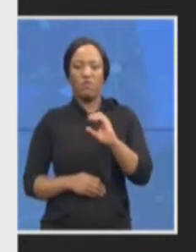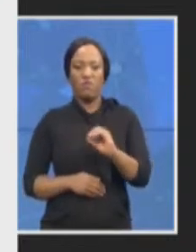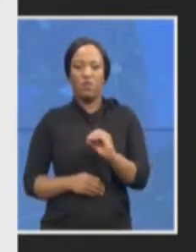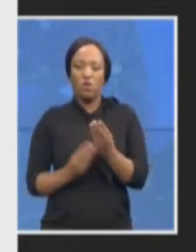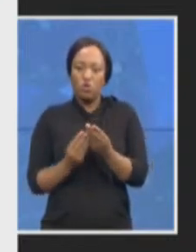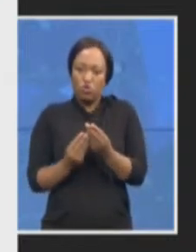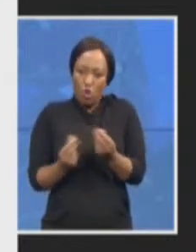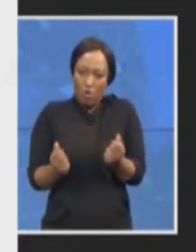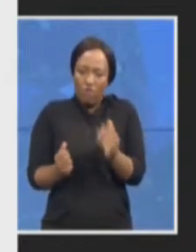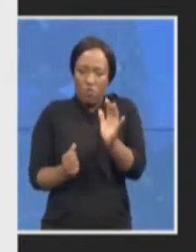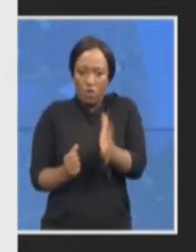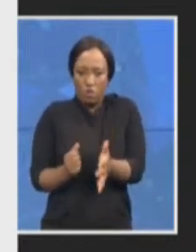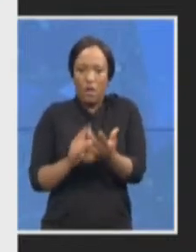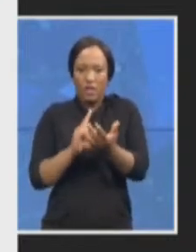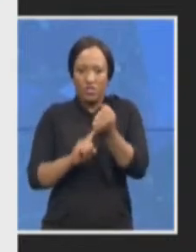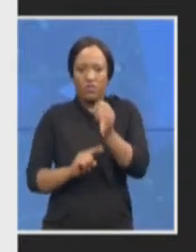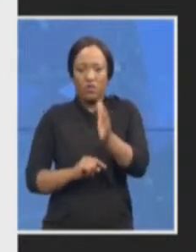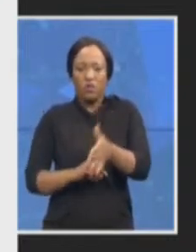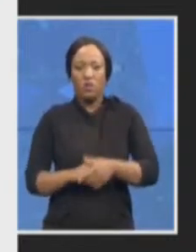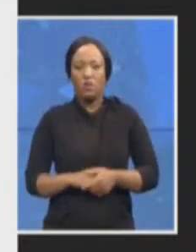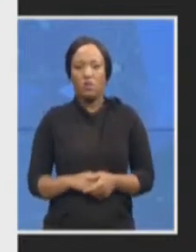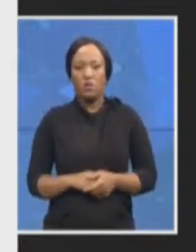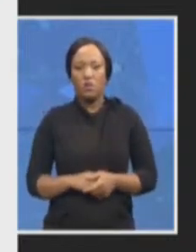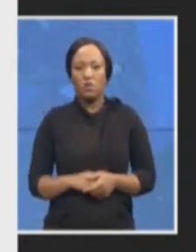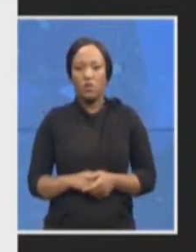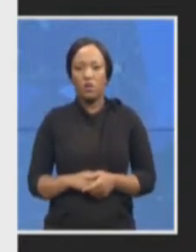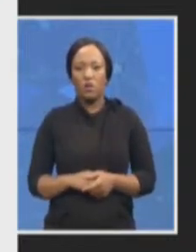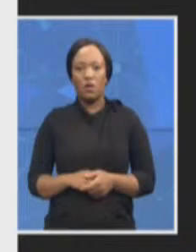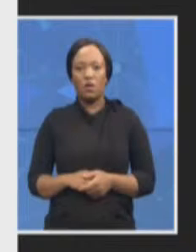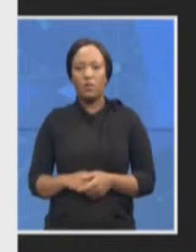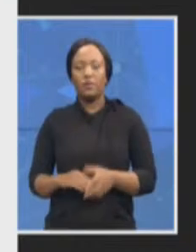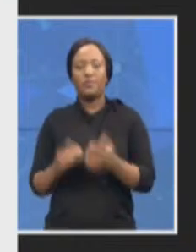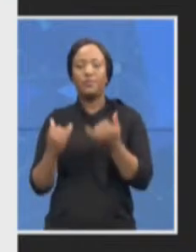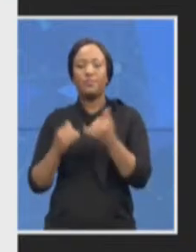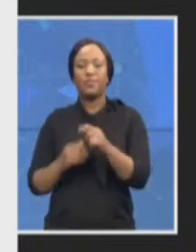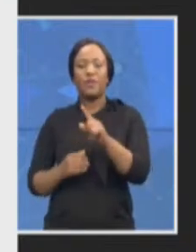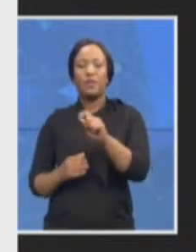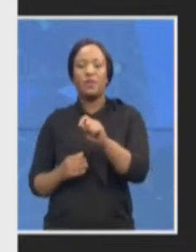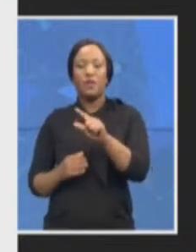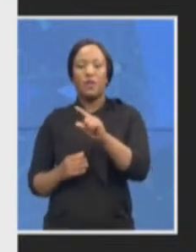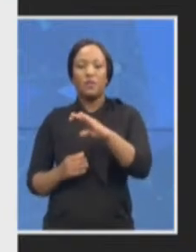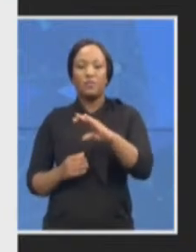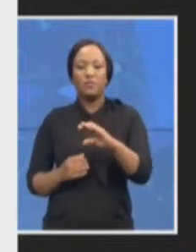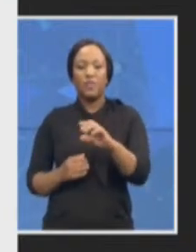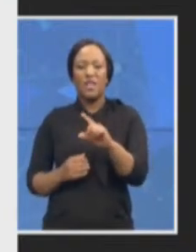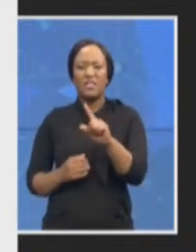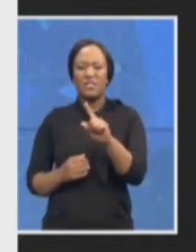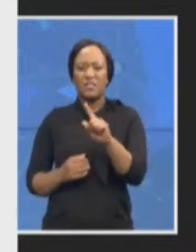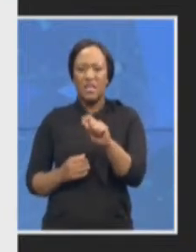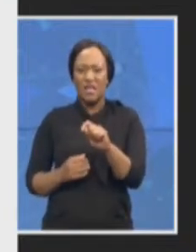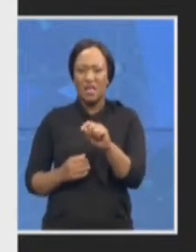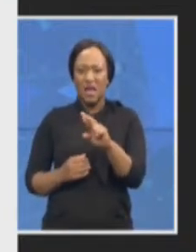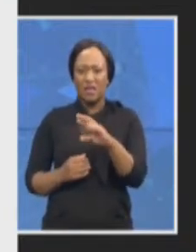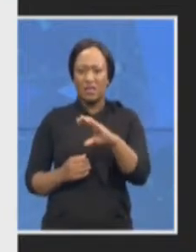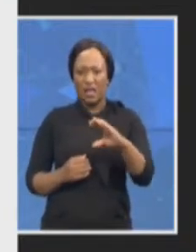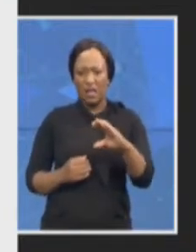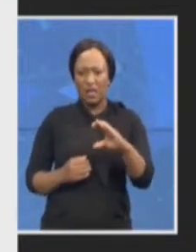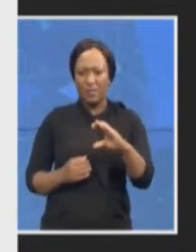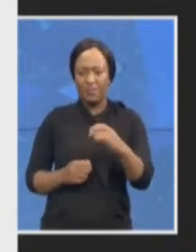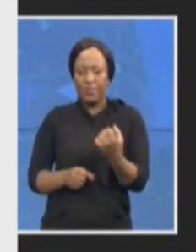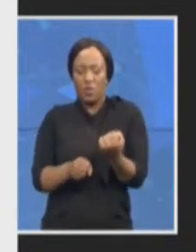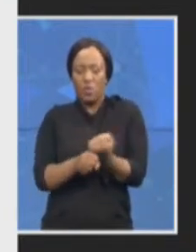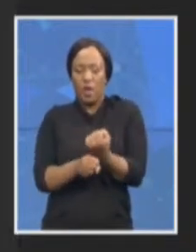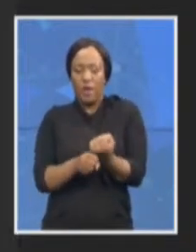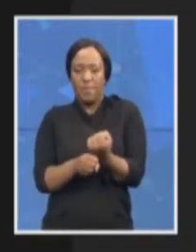as far as the TRC work is concerned I can just find my notes on that quickly